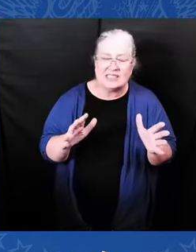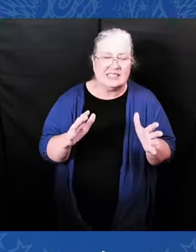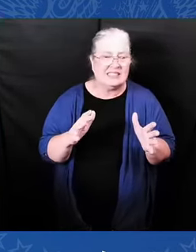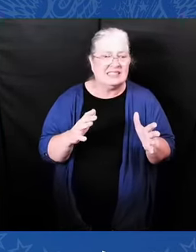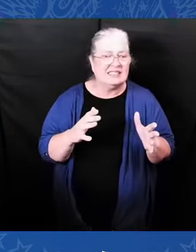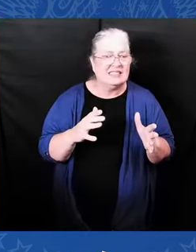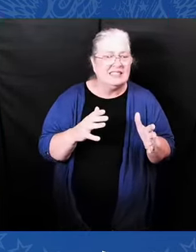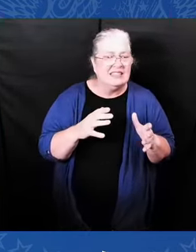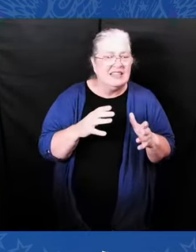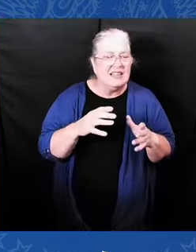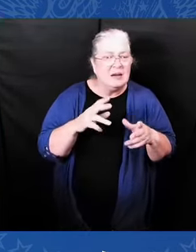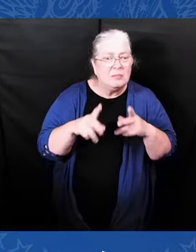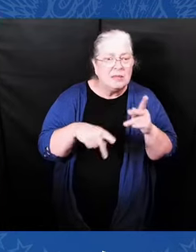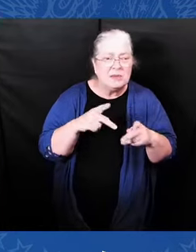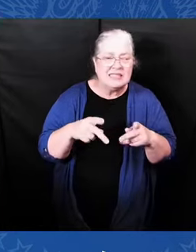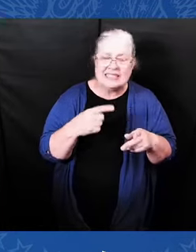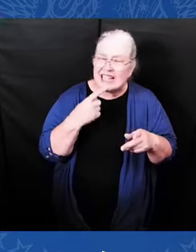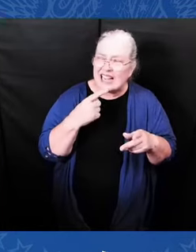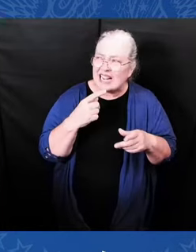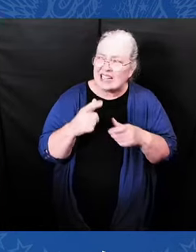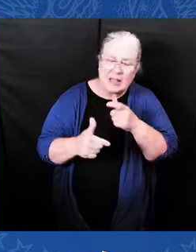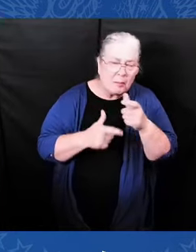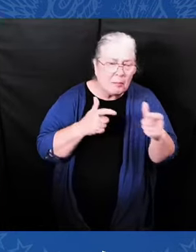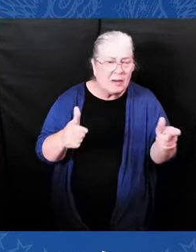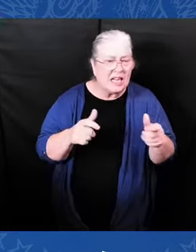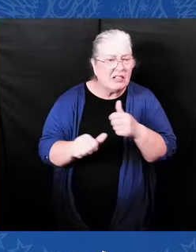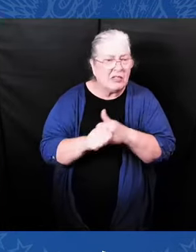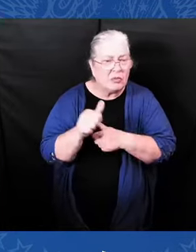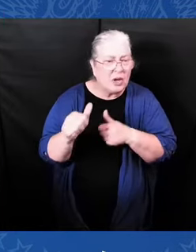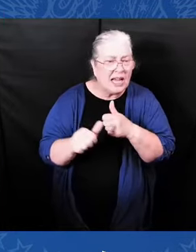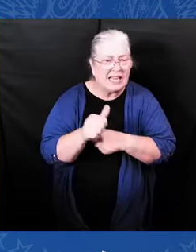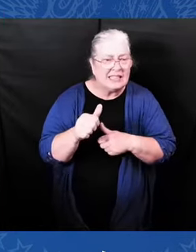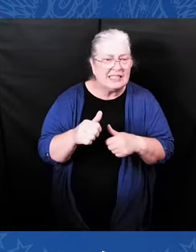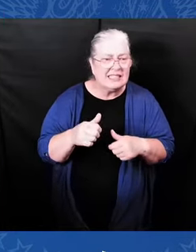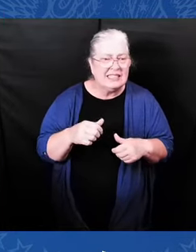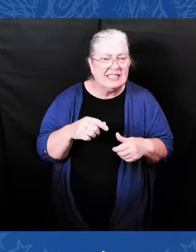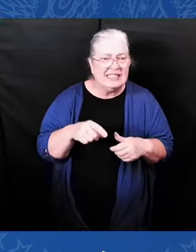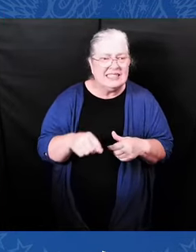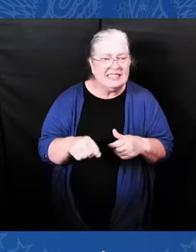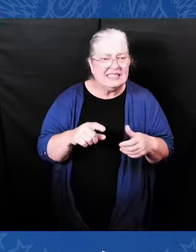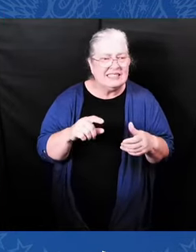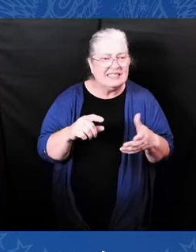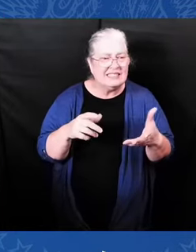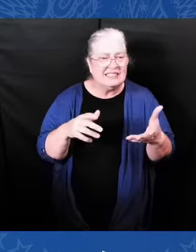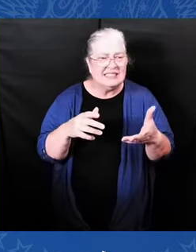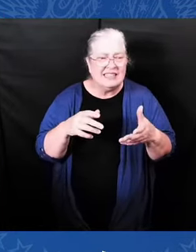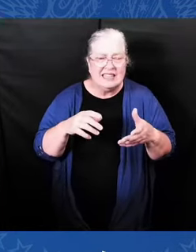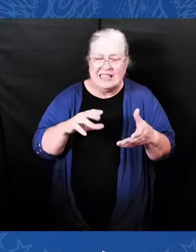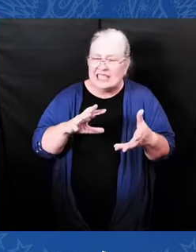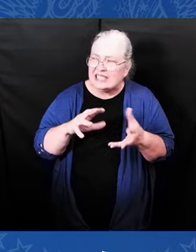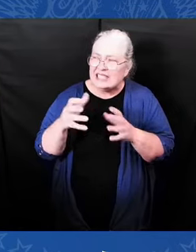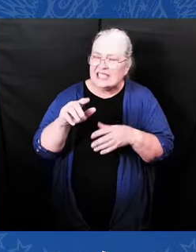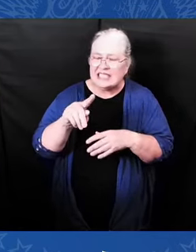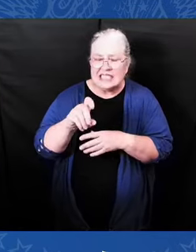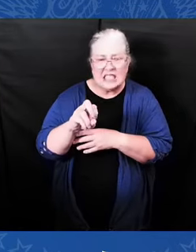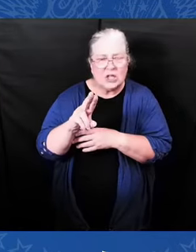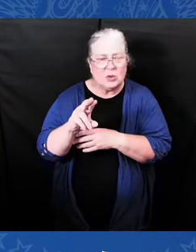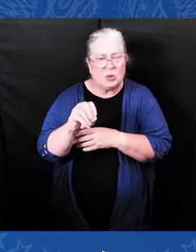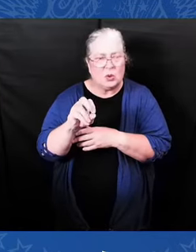killed or attacked walking the streets of America just because you're black or because you're wearing a symbol of your faith.